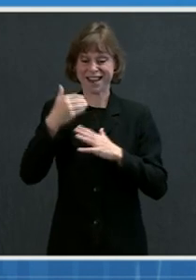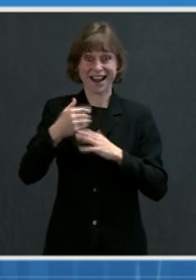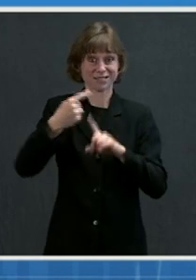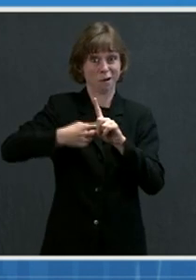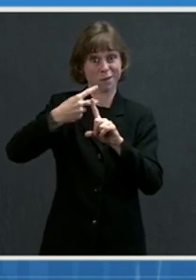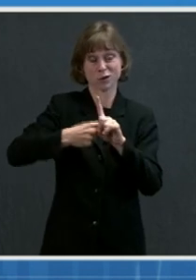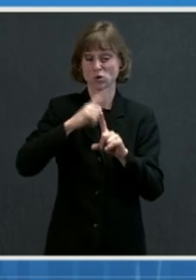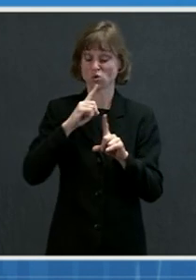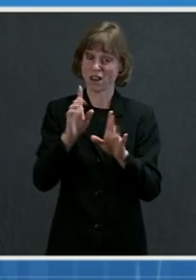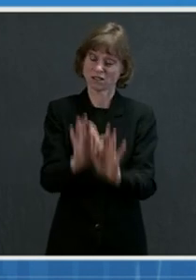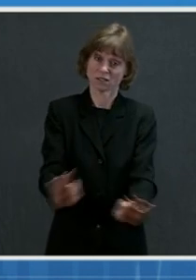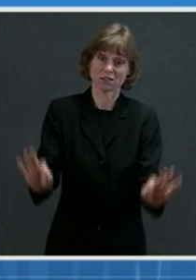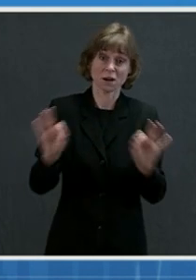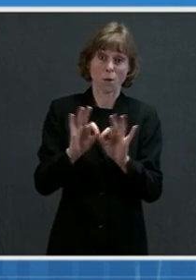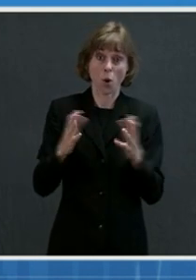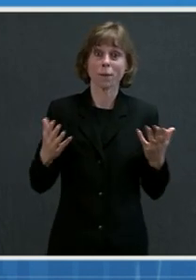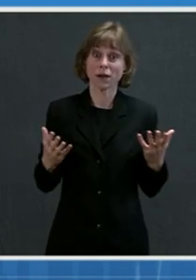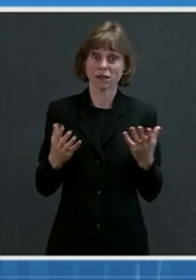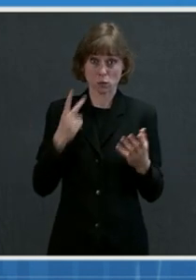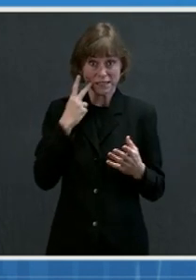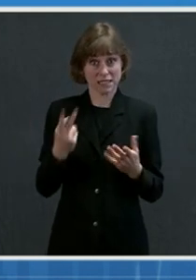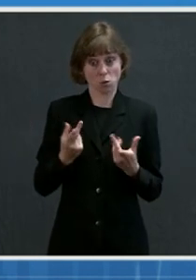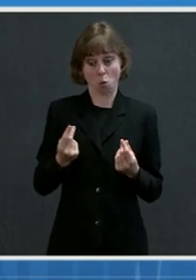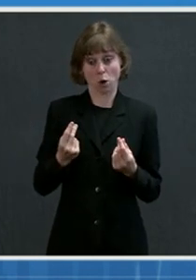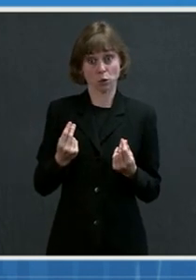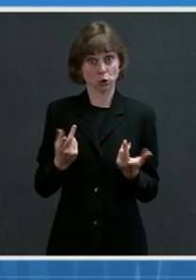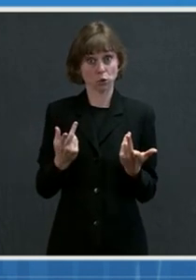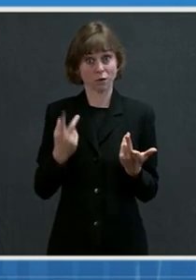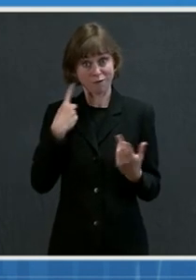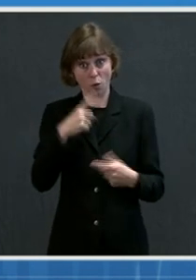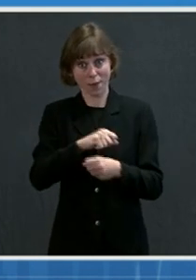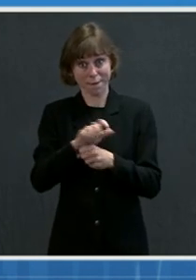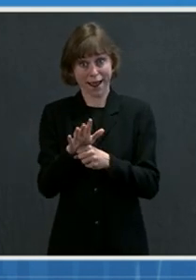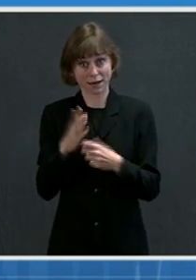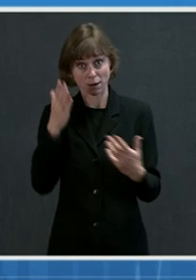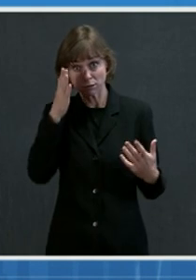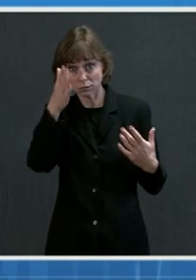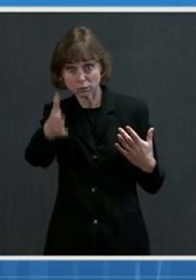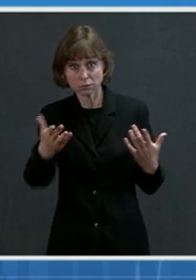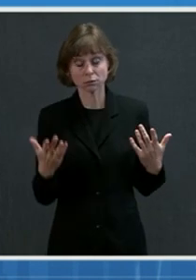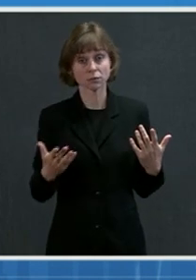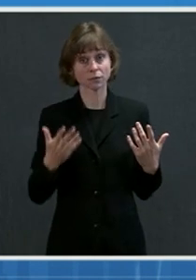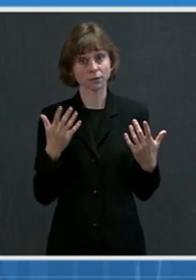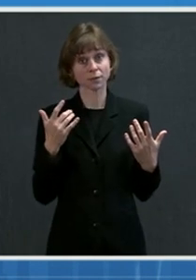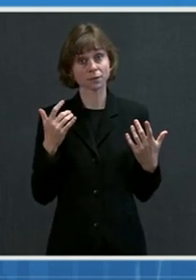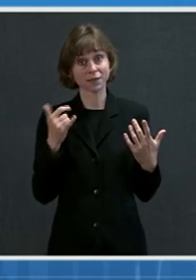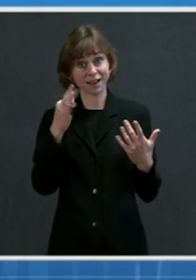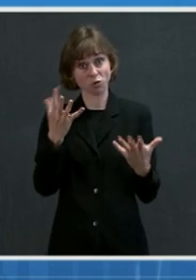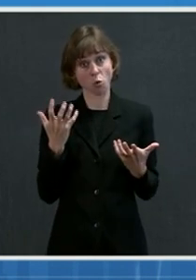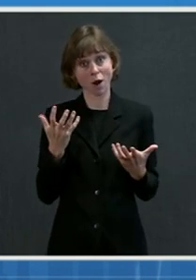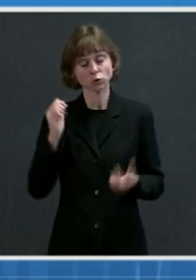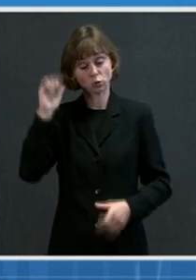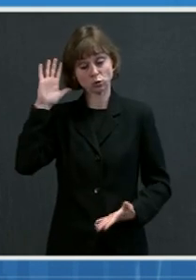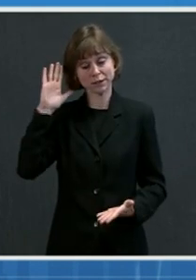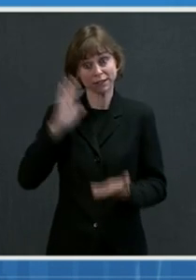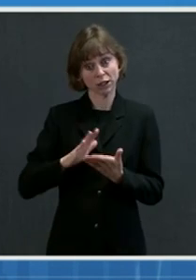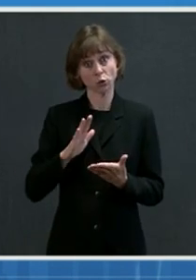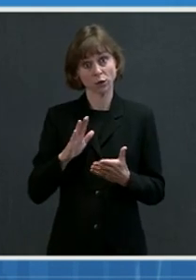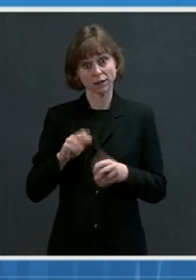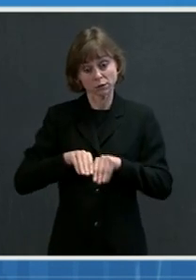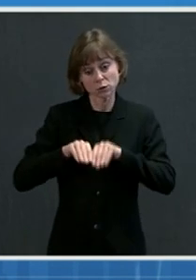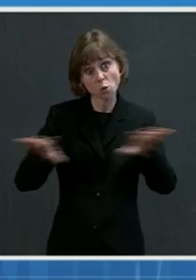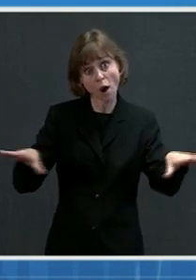terms of how this pandemic goes. As we scale up vaccination, we really do need to decrease the amount of virus that is circulating